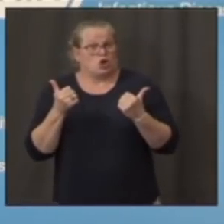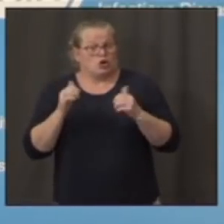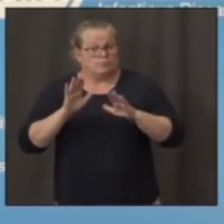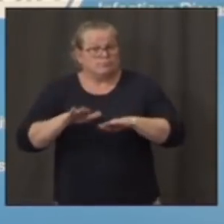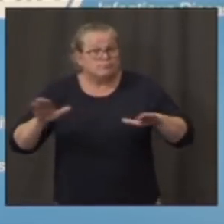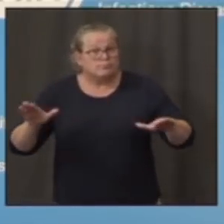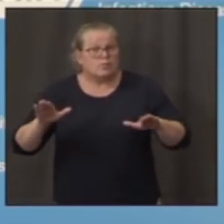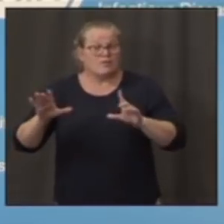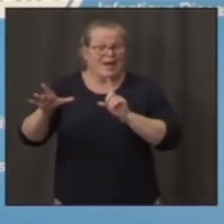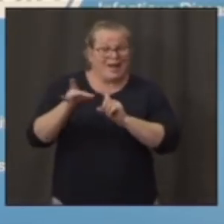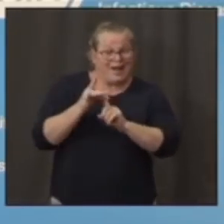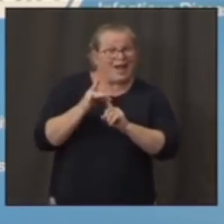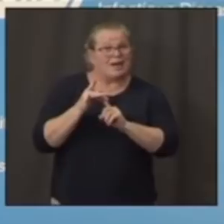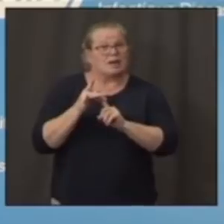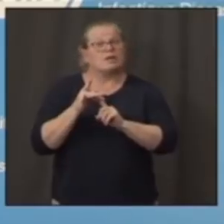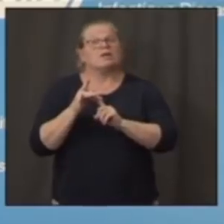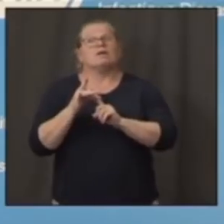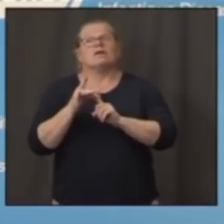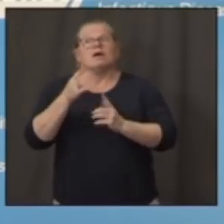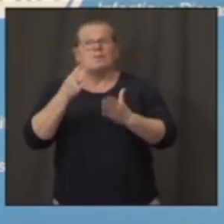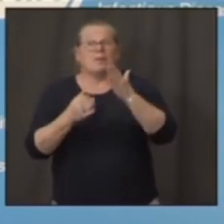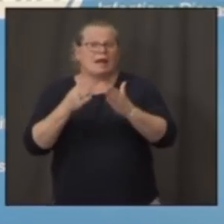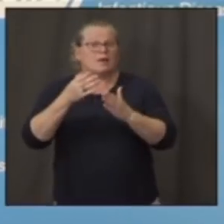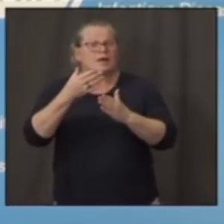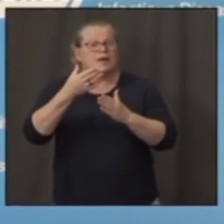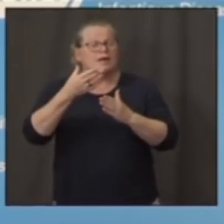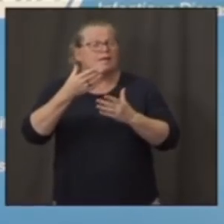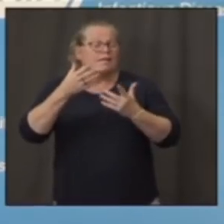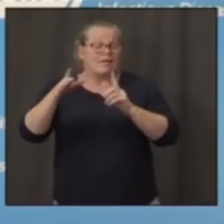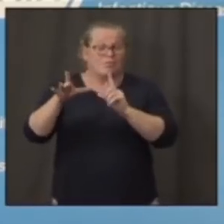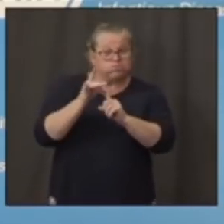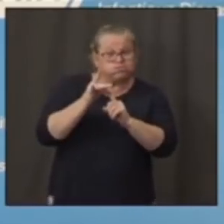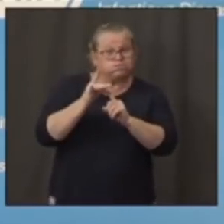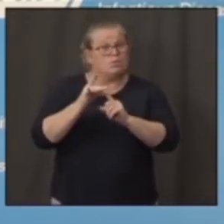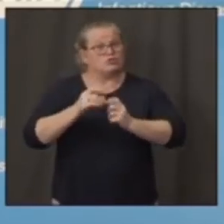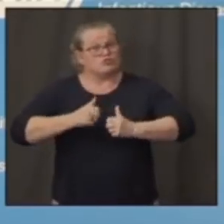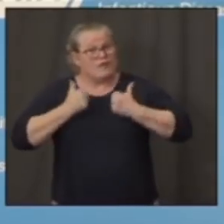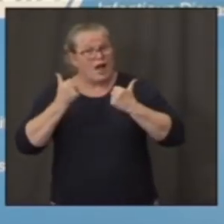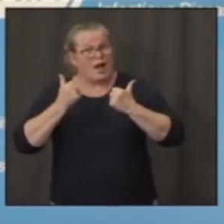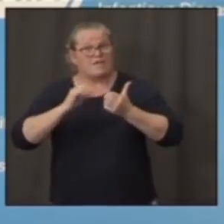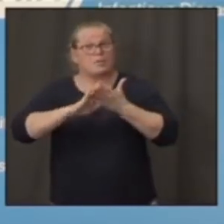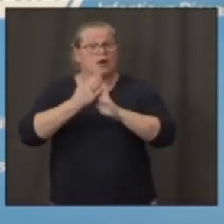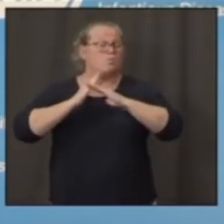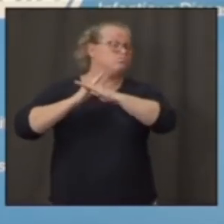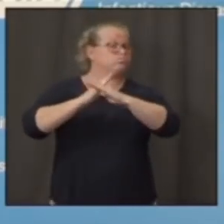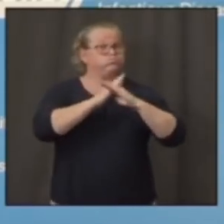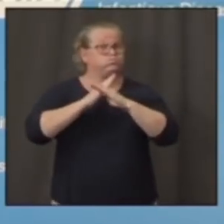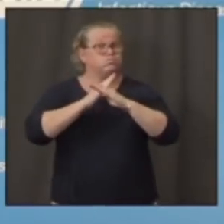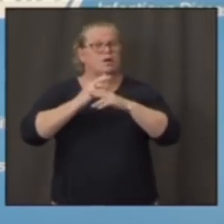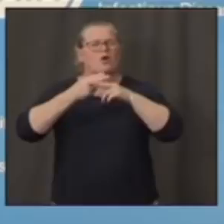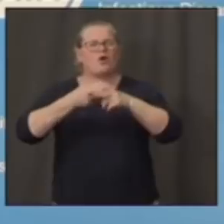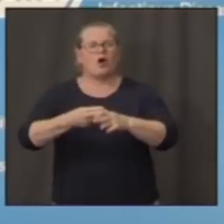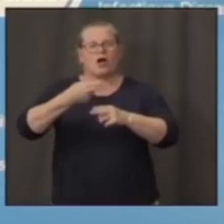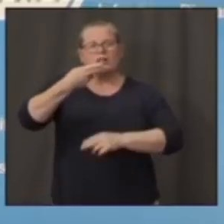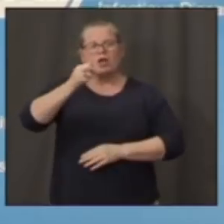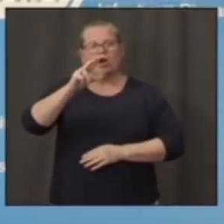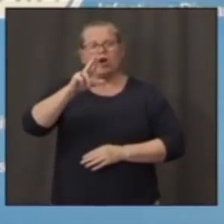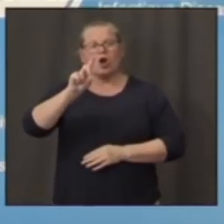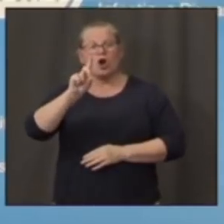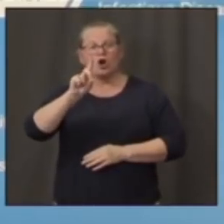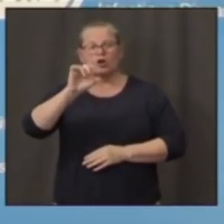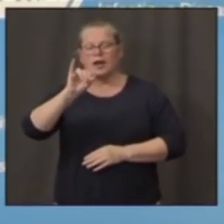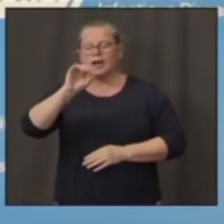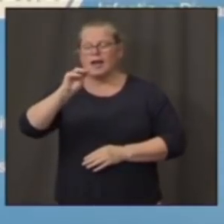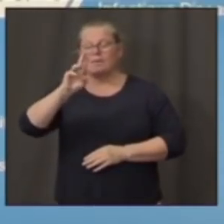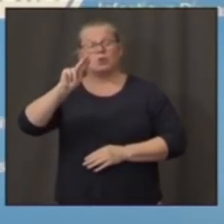to herd immunity? You know, herd immunity is something that's always discussed. But one of the things you've got to be careful of is